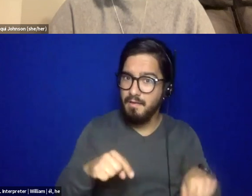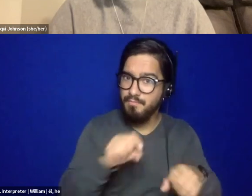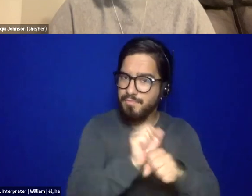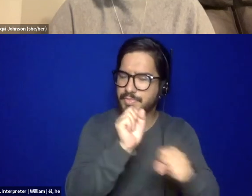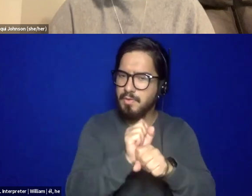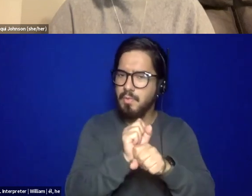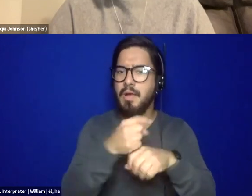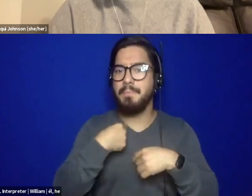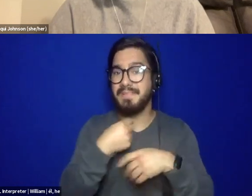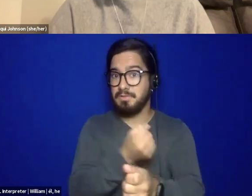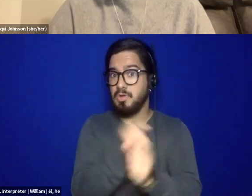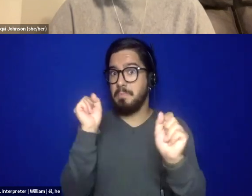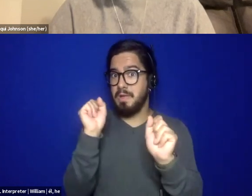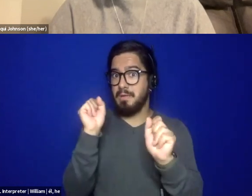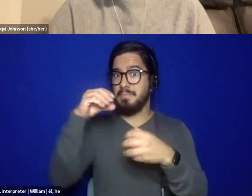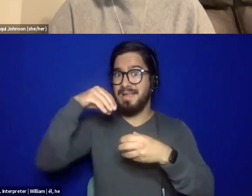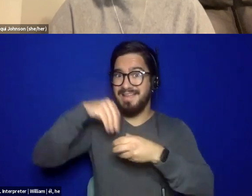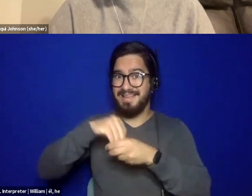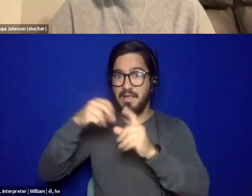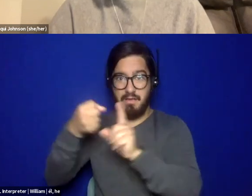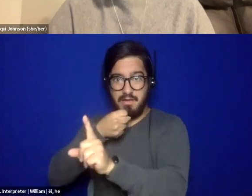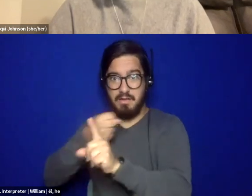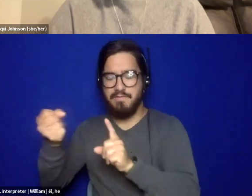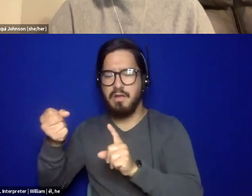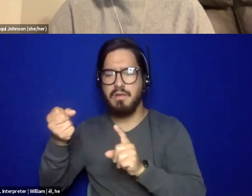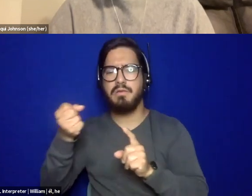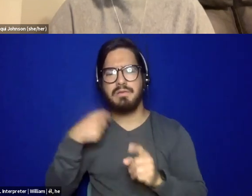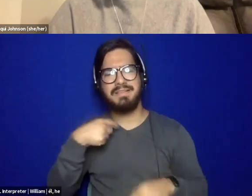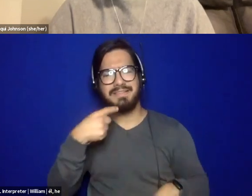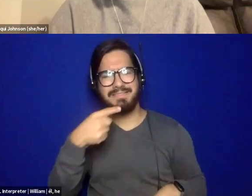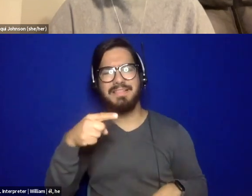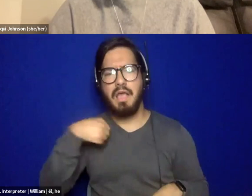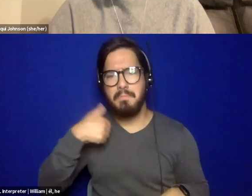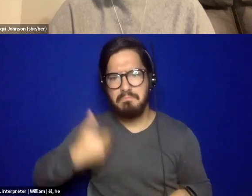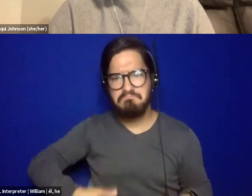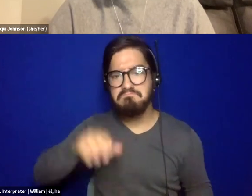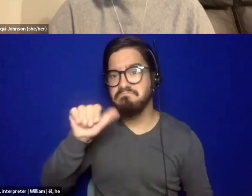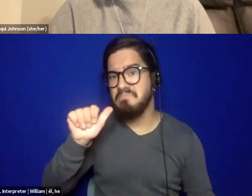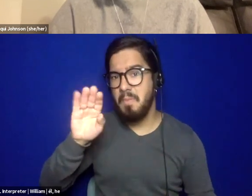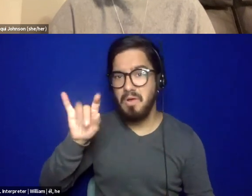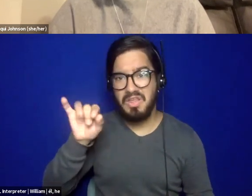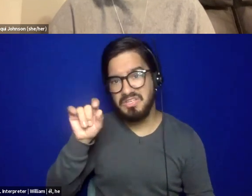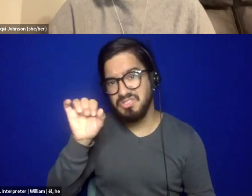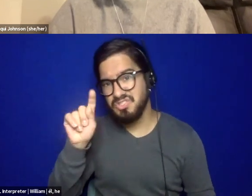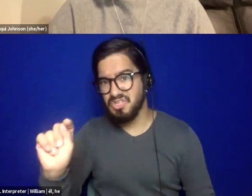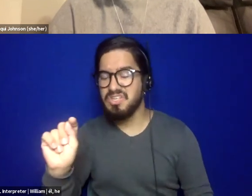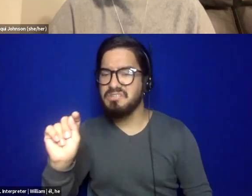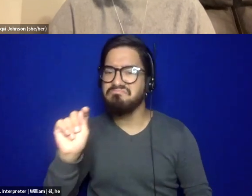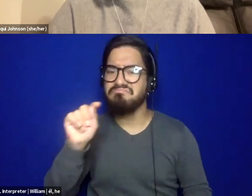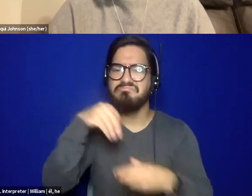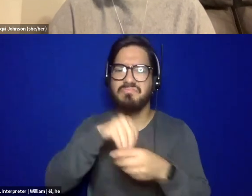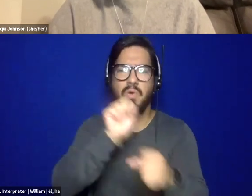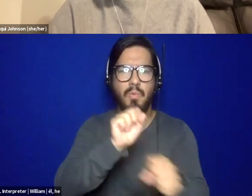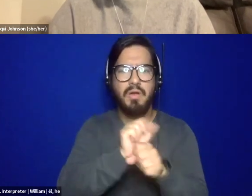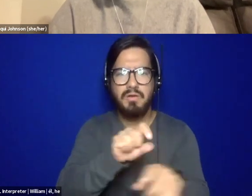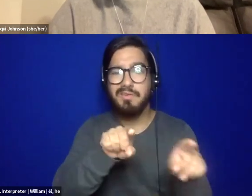it's a very personal thing also of, if I'm going to say I'm an abolitionist in my public defender work, and I'm an abolitionist as a restorative and transformative